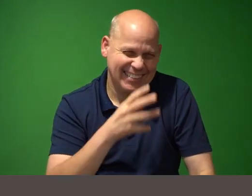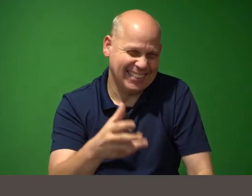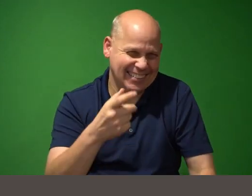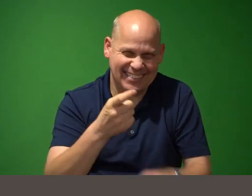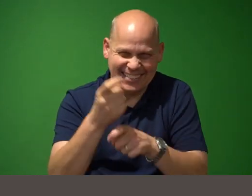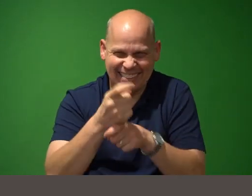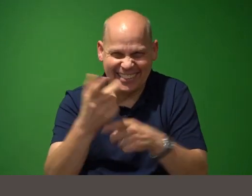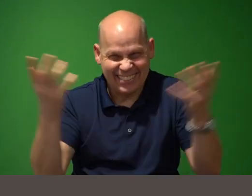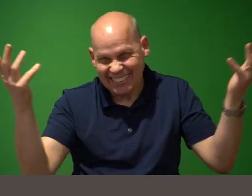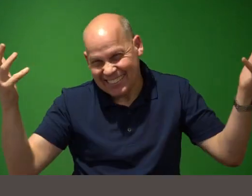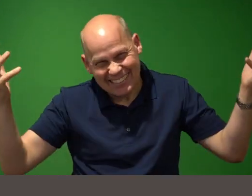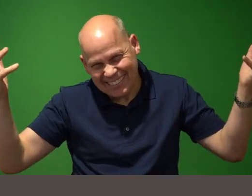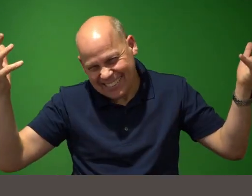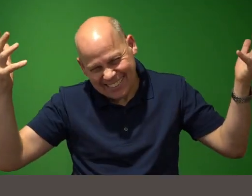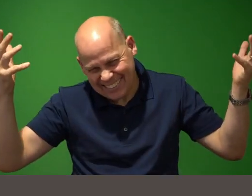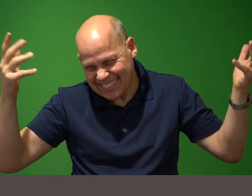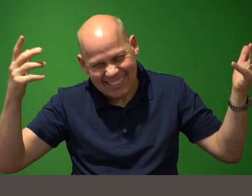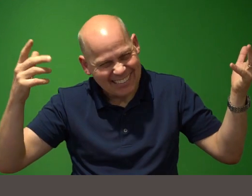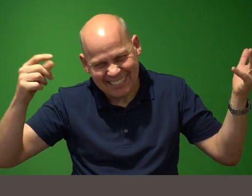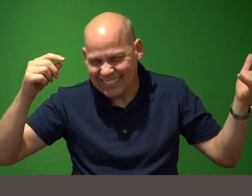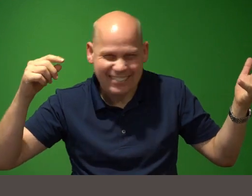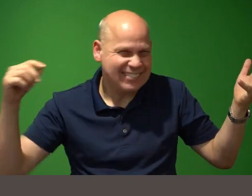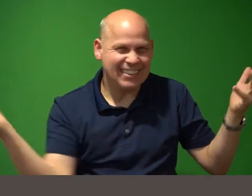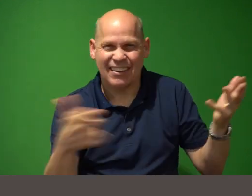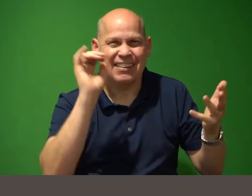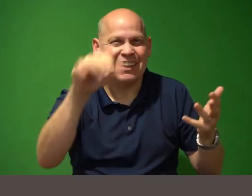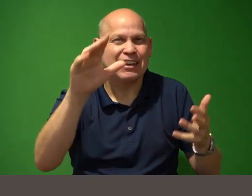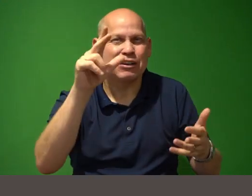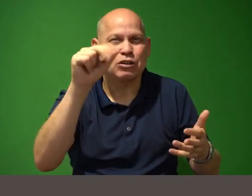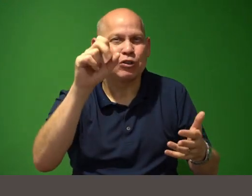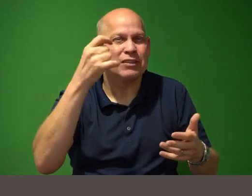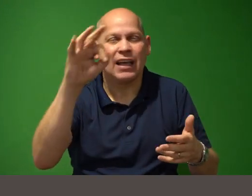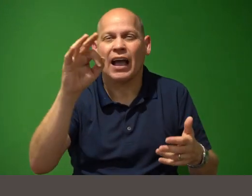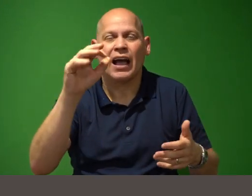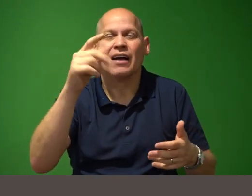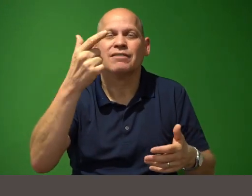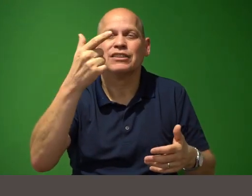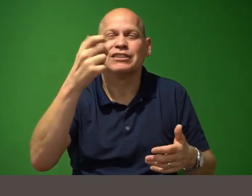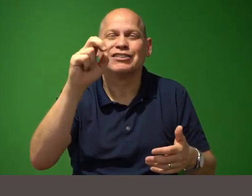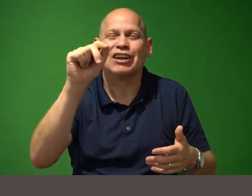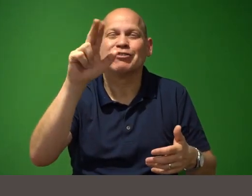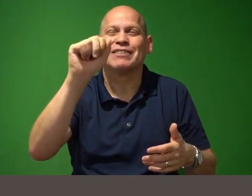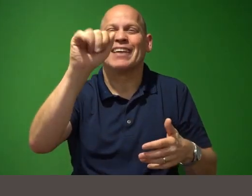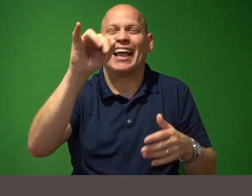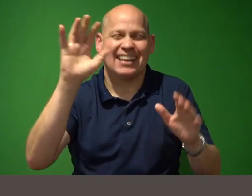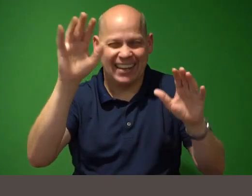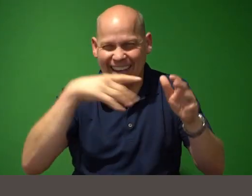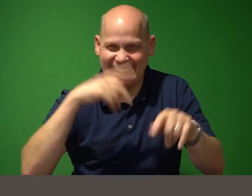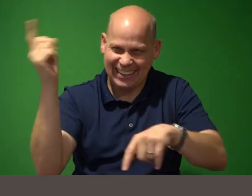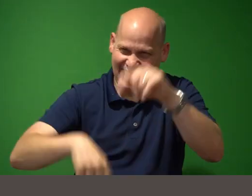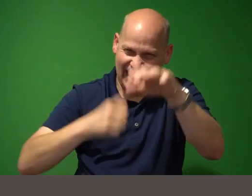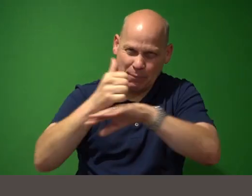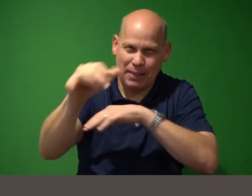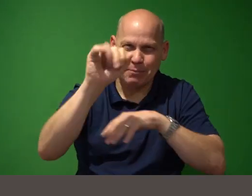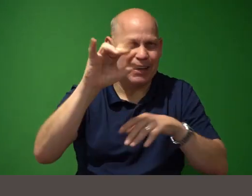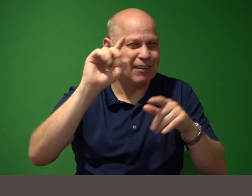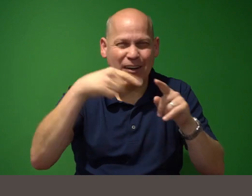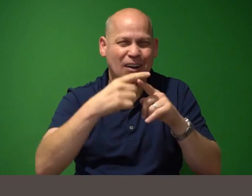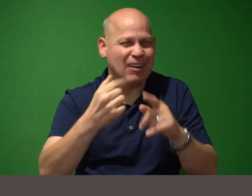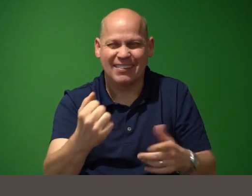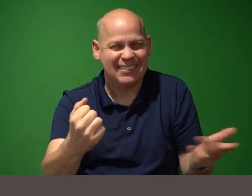darn this curse of generative ai no i'm just kidding i can't blame ai my jokes are just bad sometimes